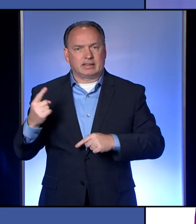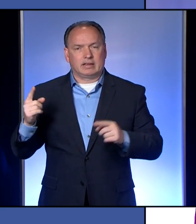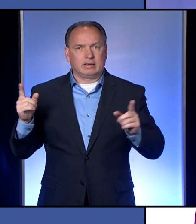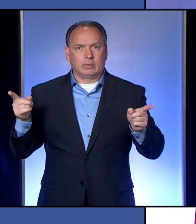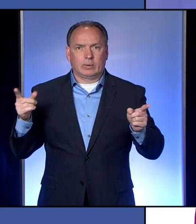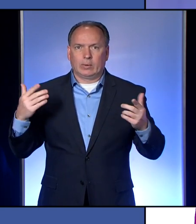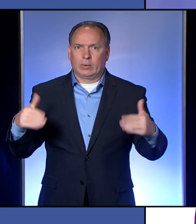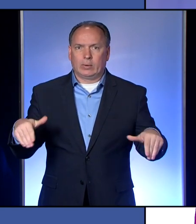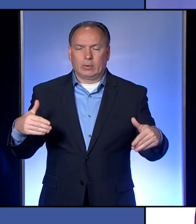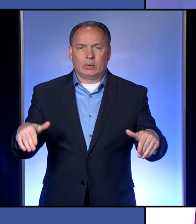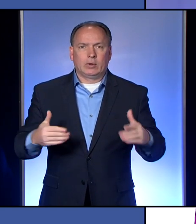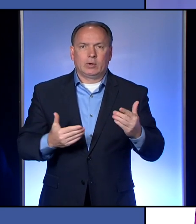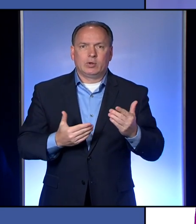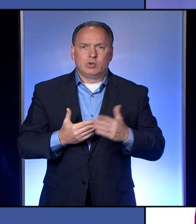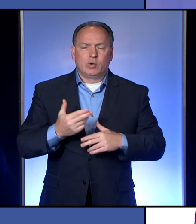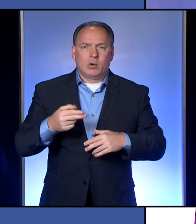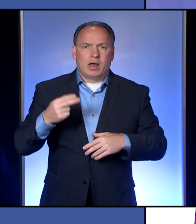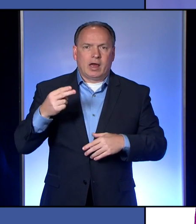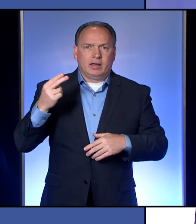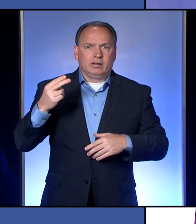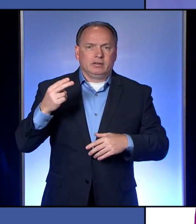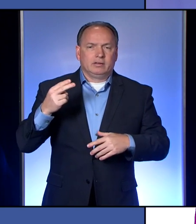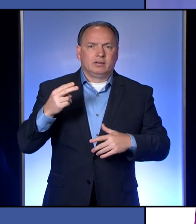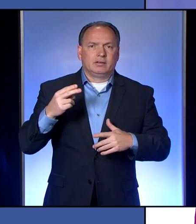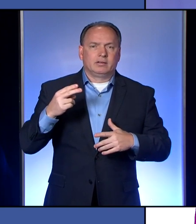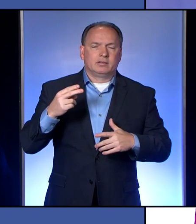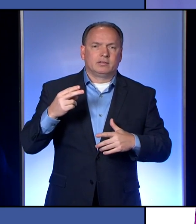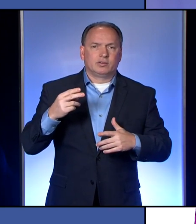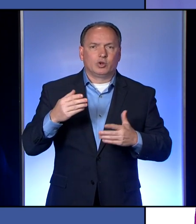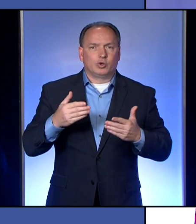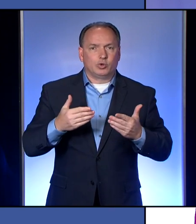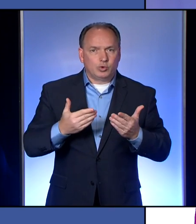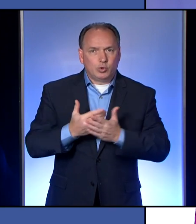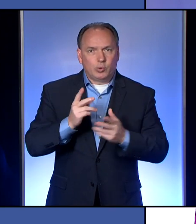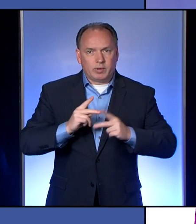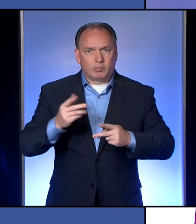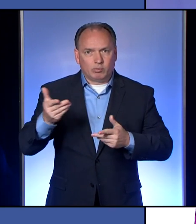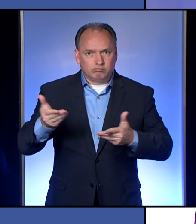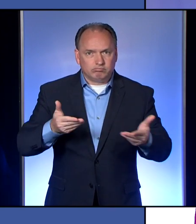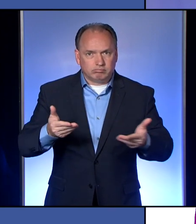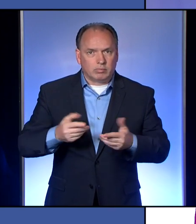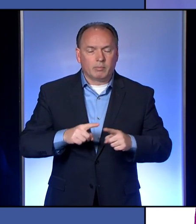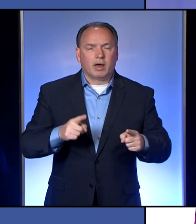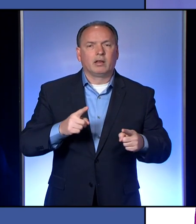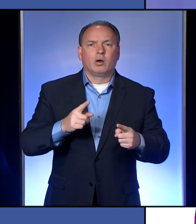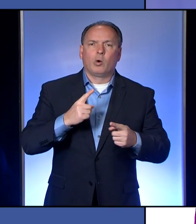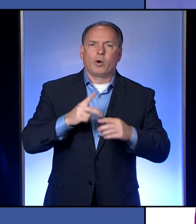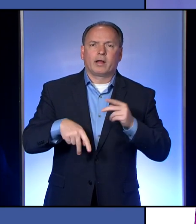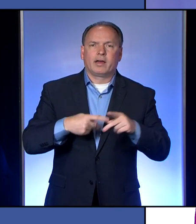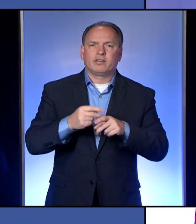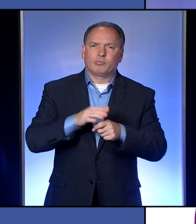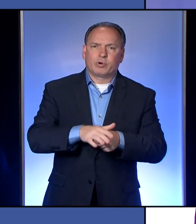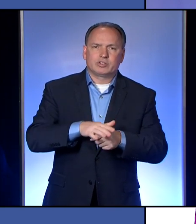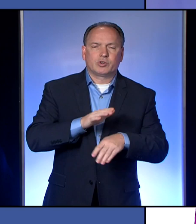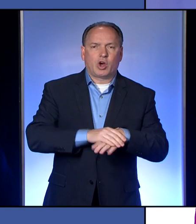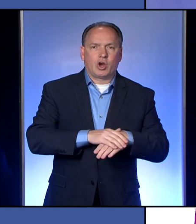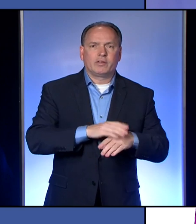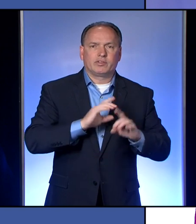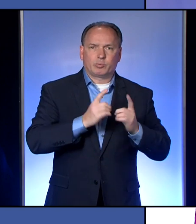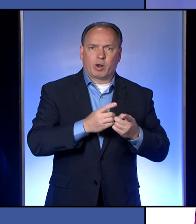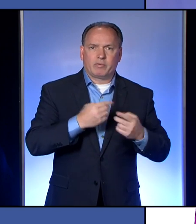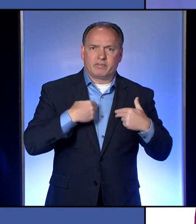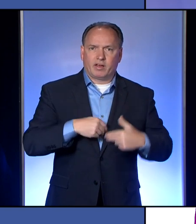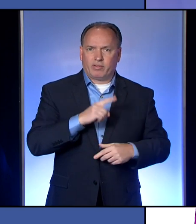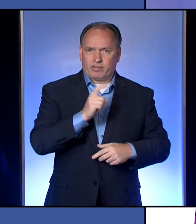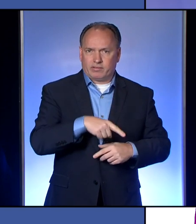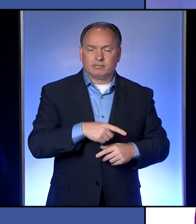you know, new hires coming, but until they arrive, just talk about what sort of a strain this is putting on them. Well, I'll speak first, but I know